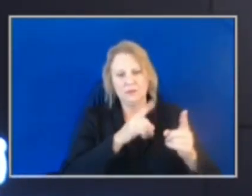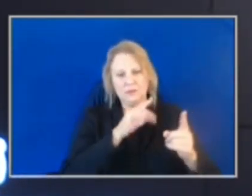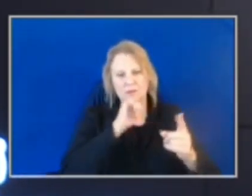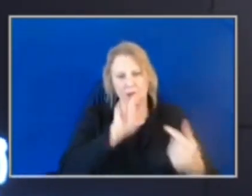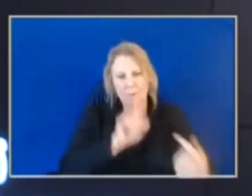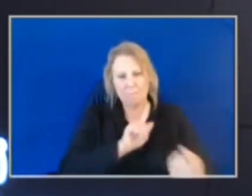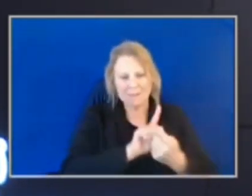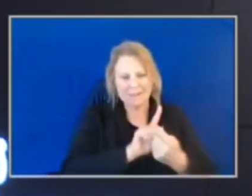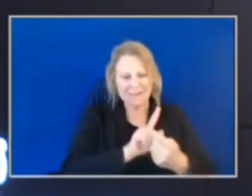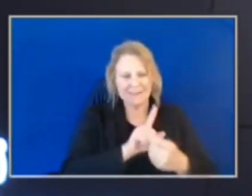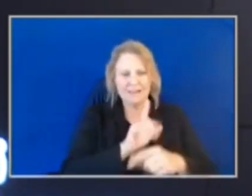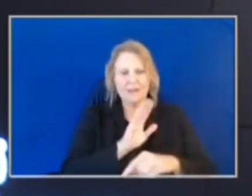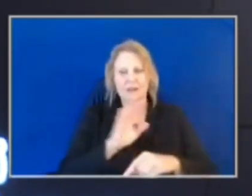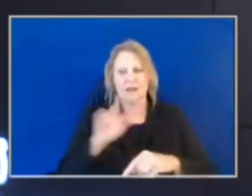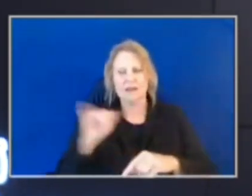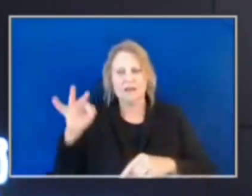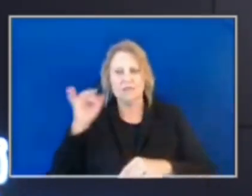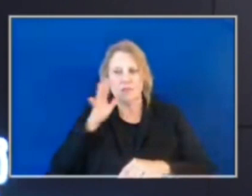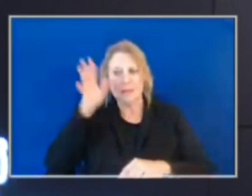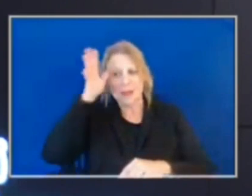enough for charging. They will be charged.